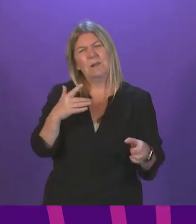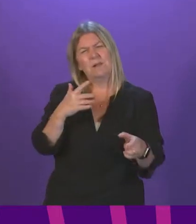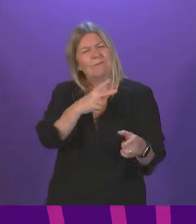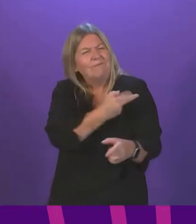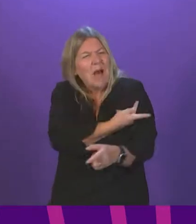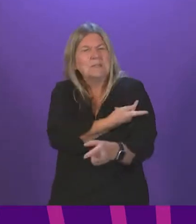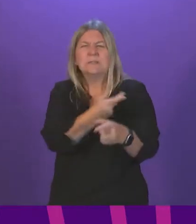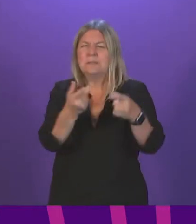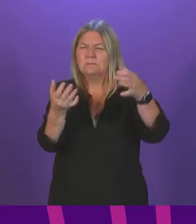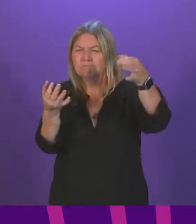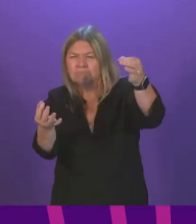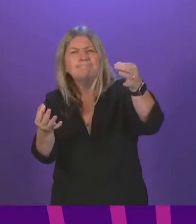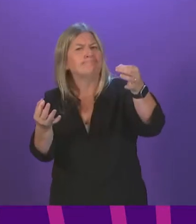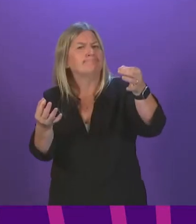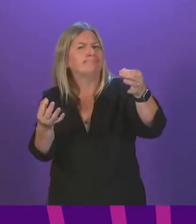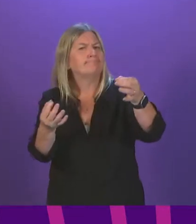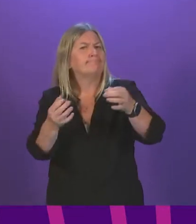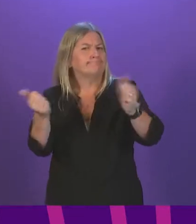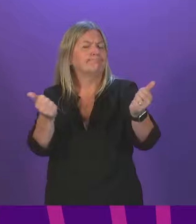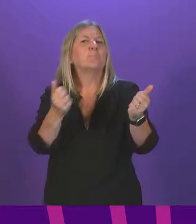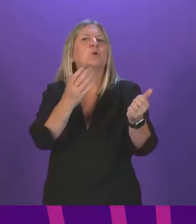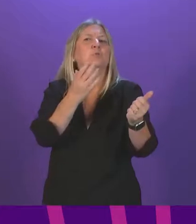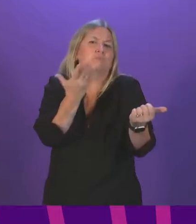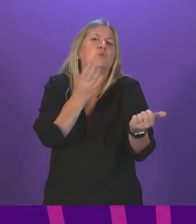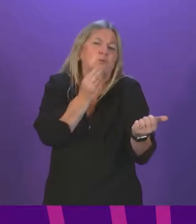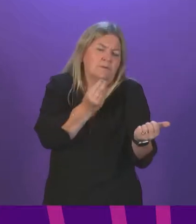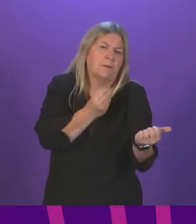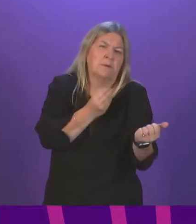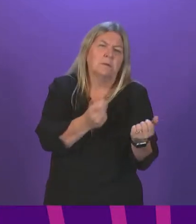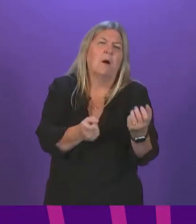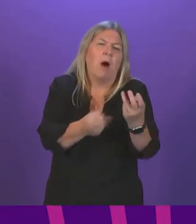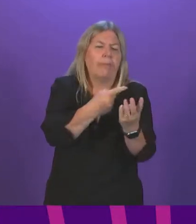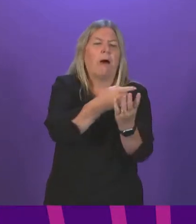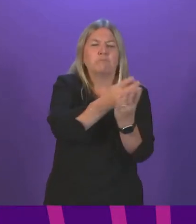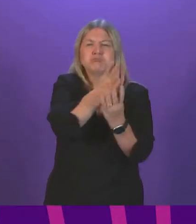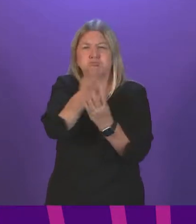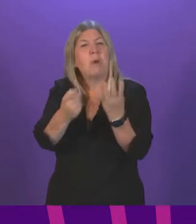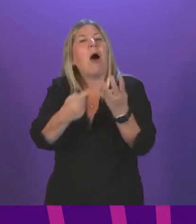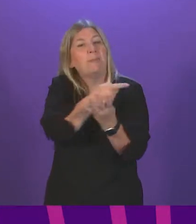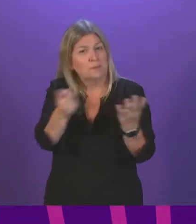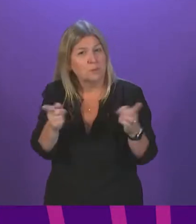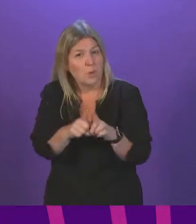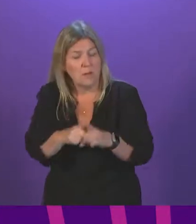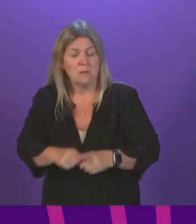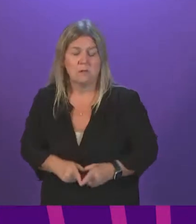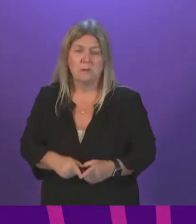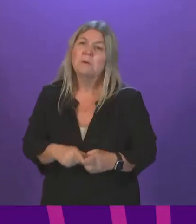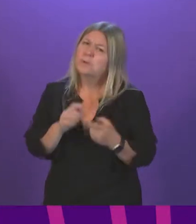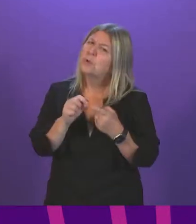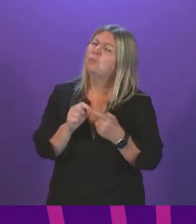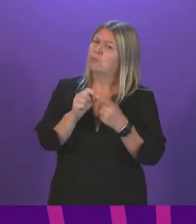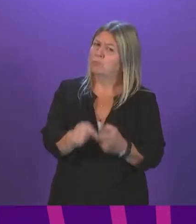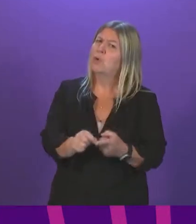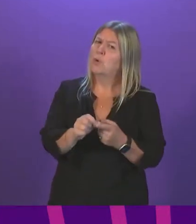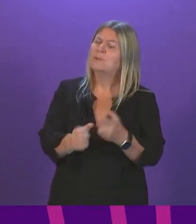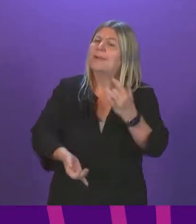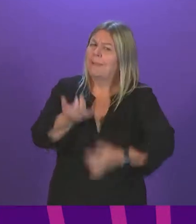wider package of measures. They add a further layer of protection in certain higher risk settings. We propose a very limited scheme to allow